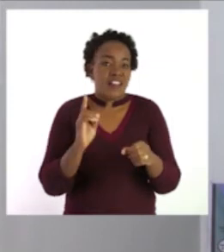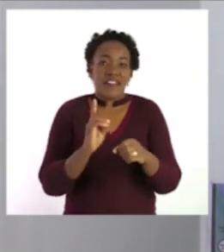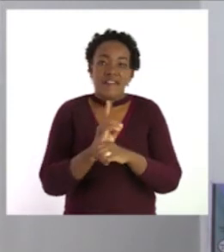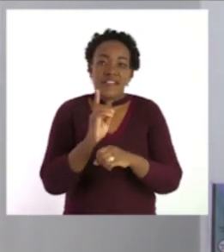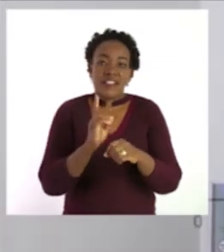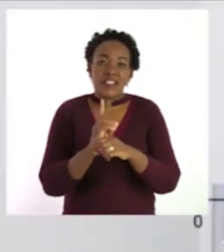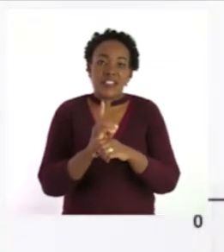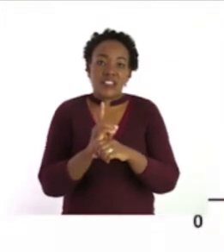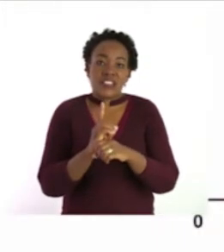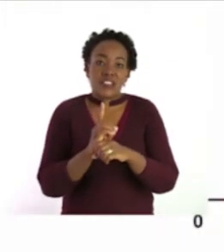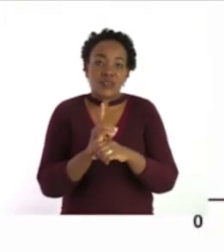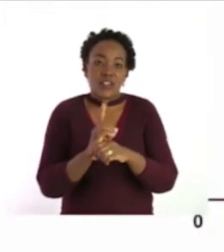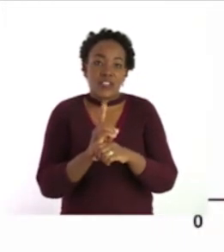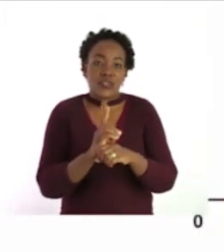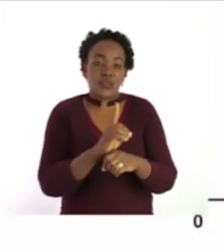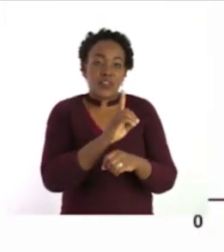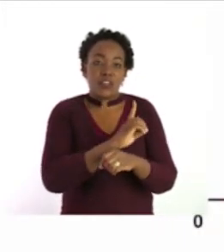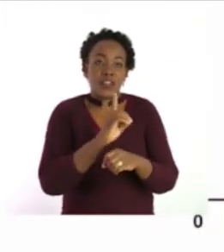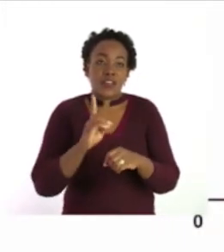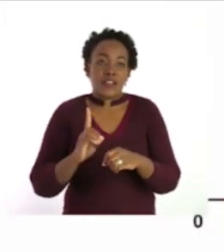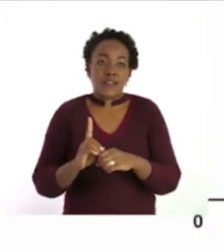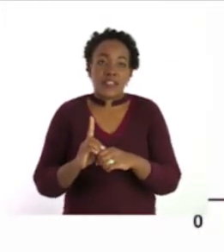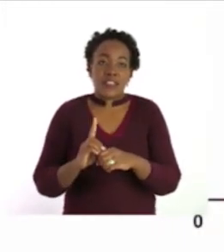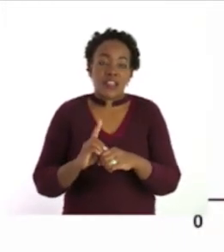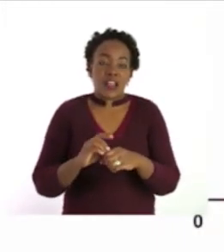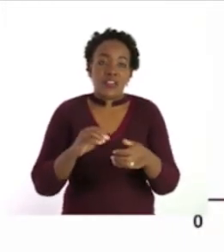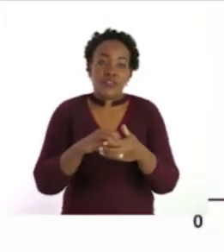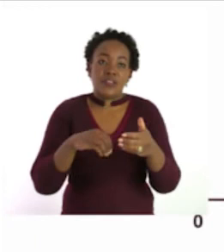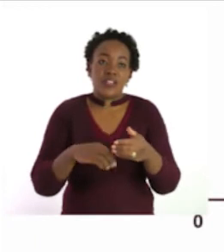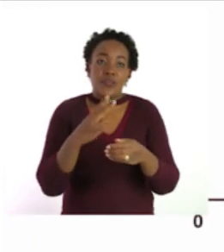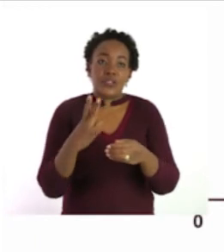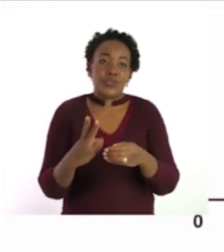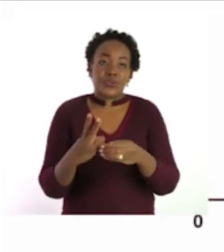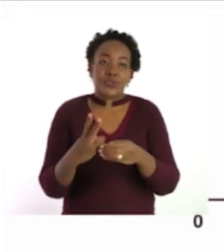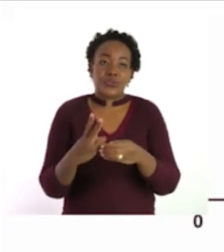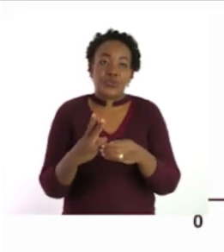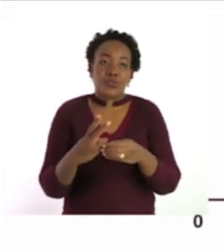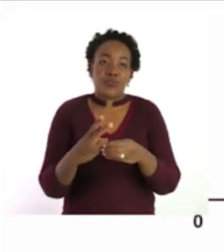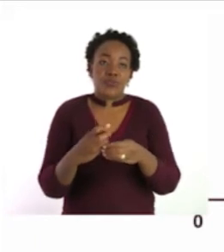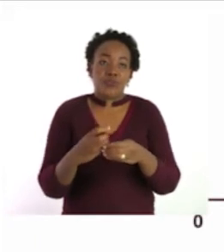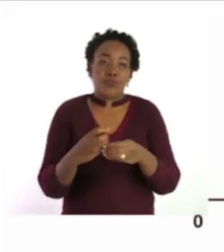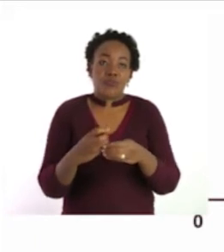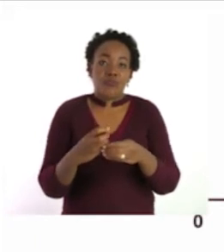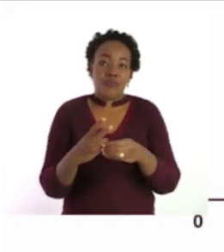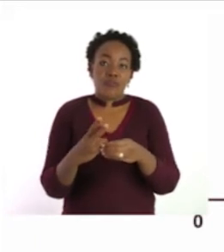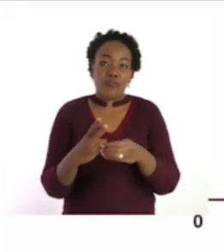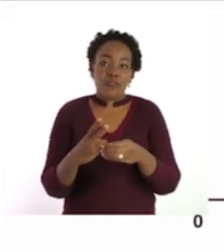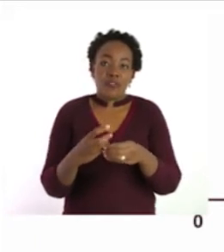17 minus 2. So, we go to